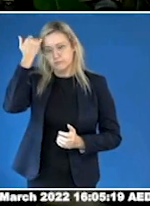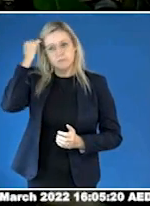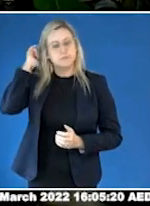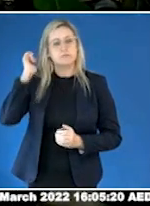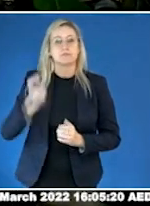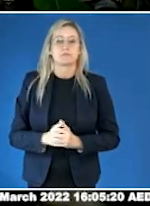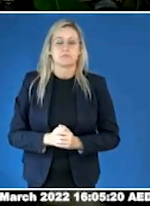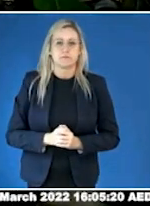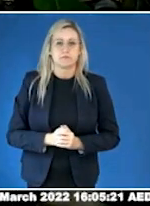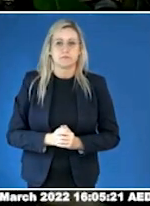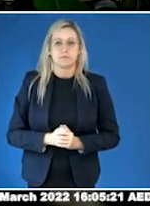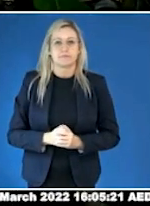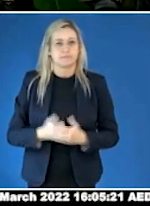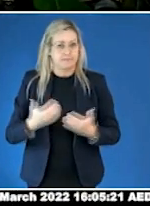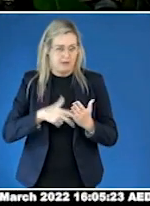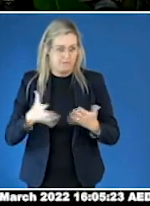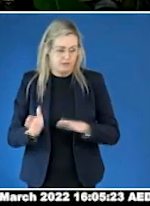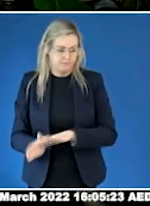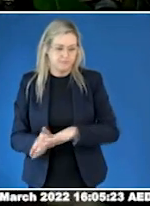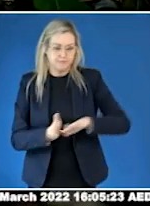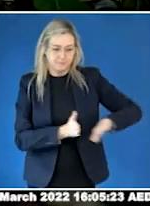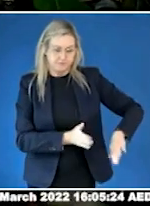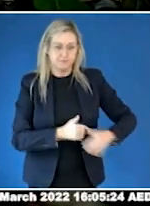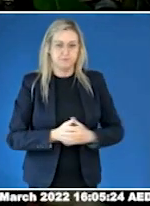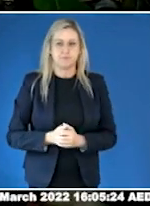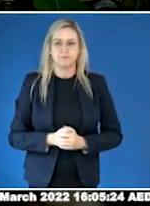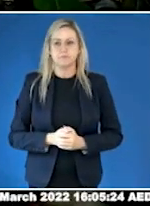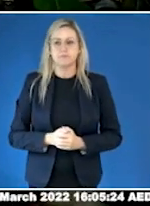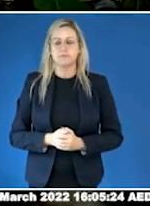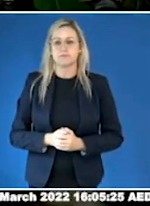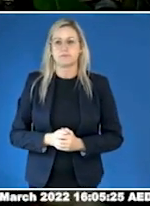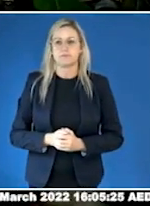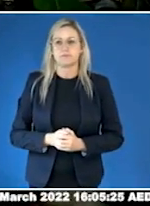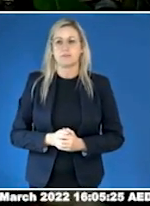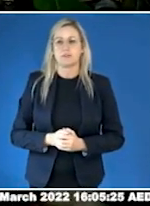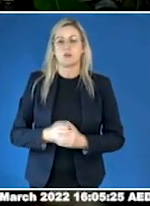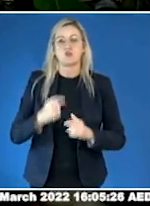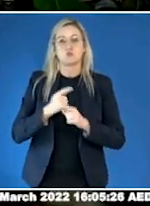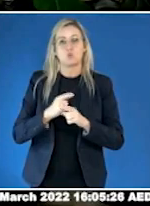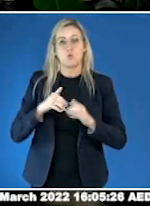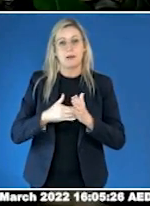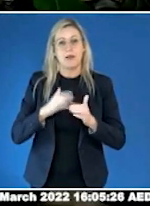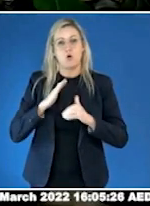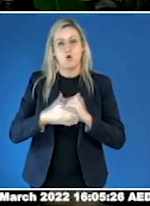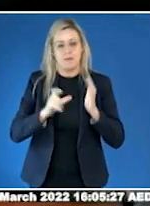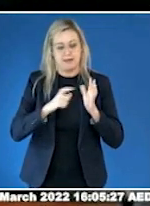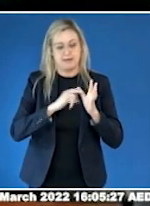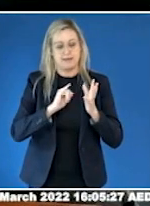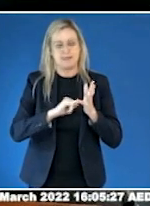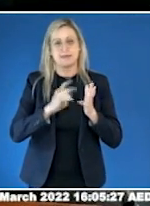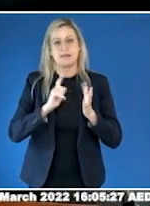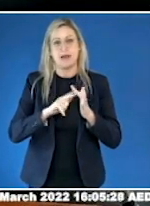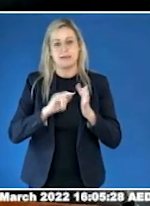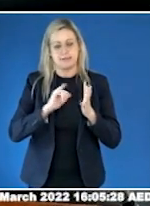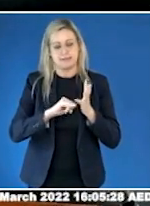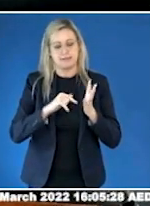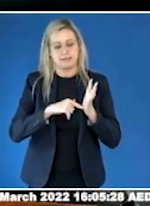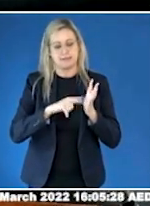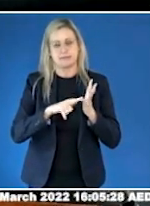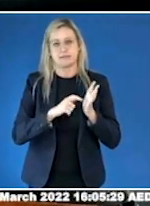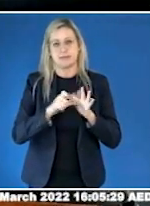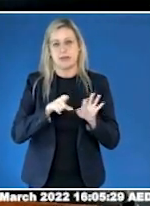this part of the conversation and head over to our case study. Thank you, Katie.